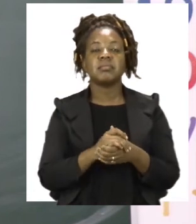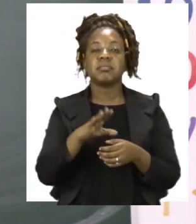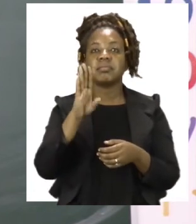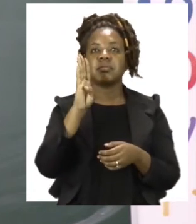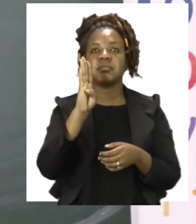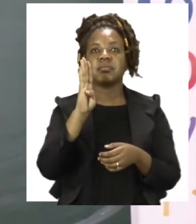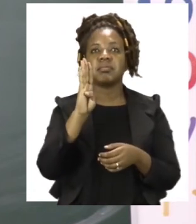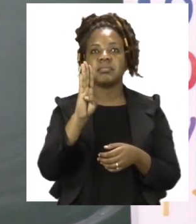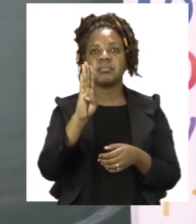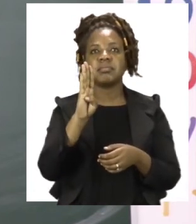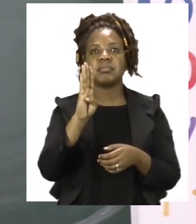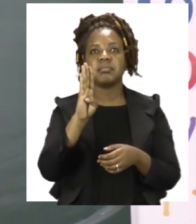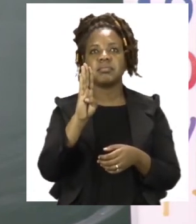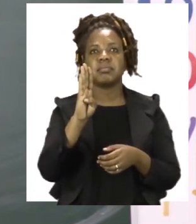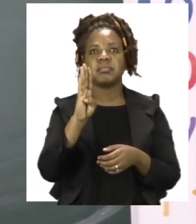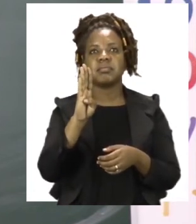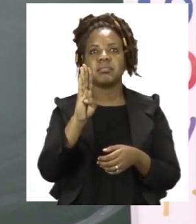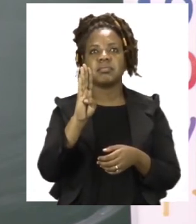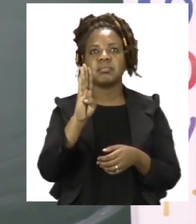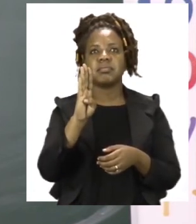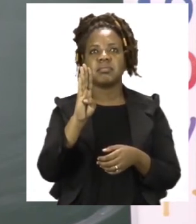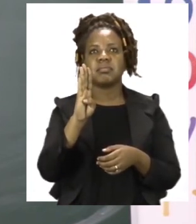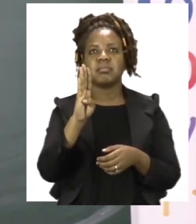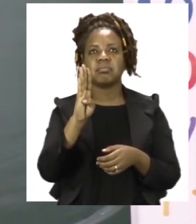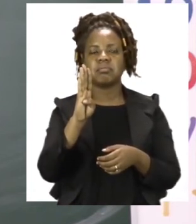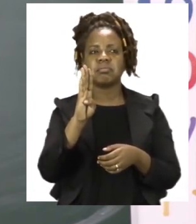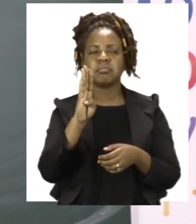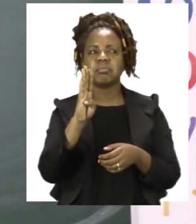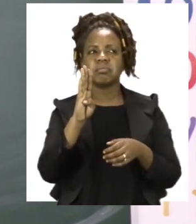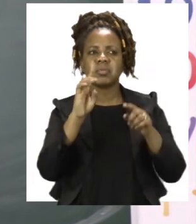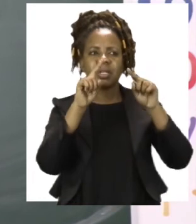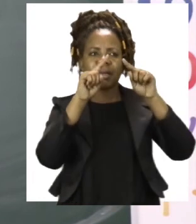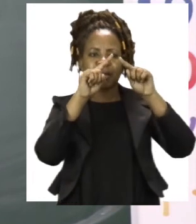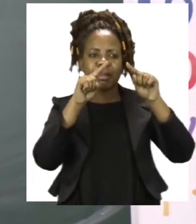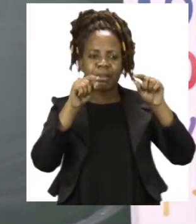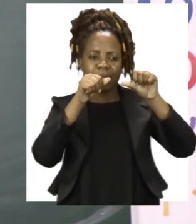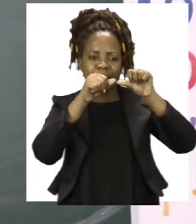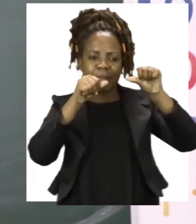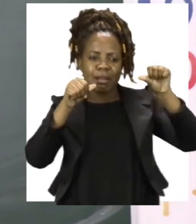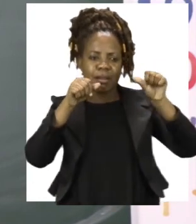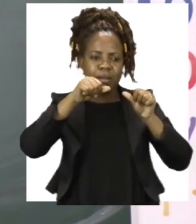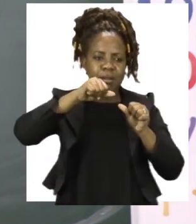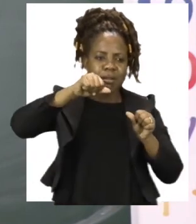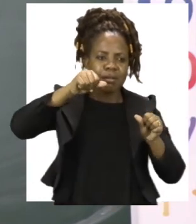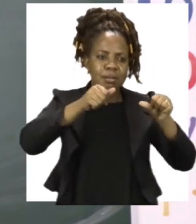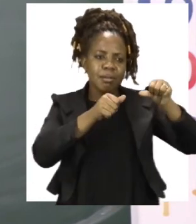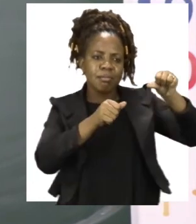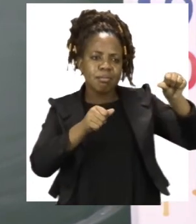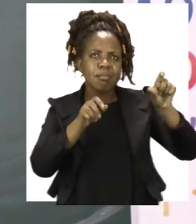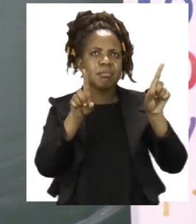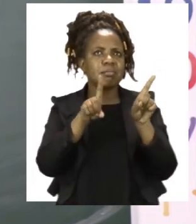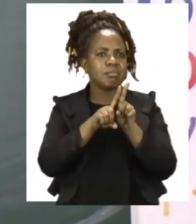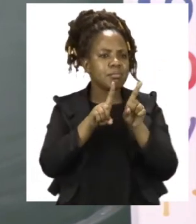are the sides the same length? Hmm, this one will now need you to take your ruler